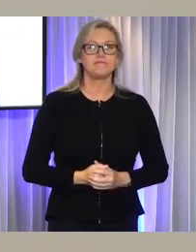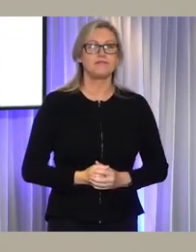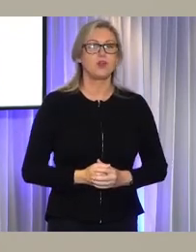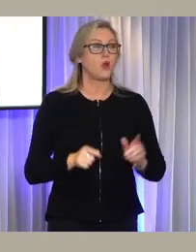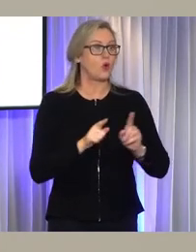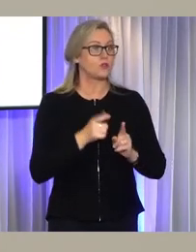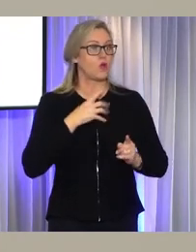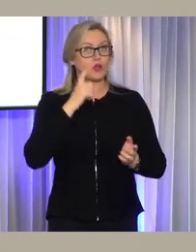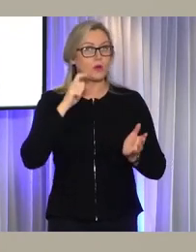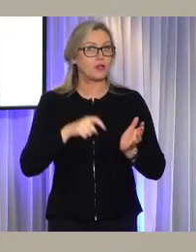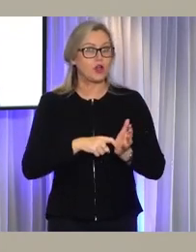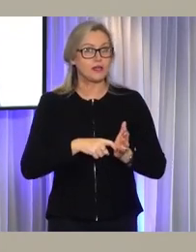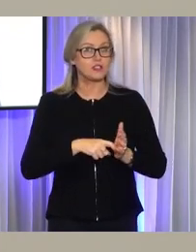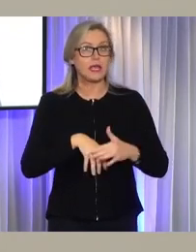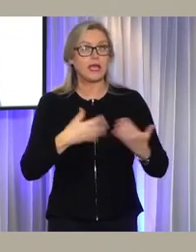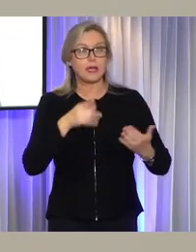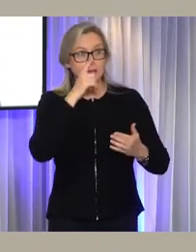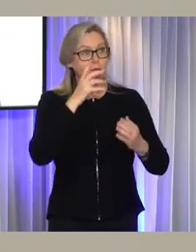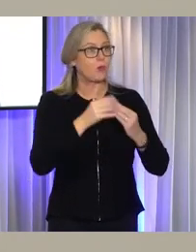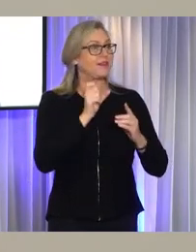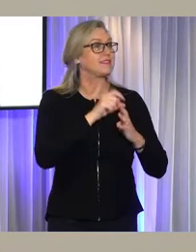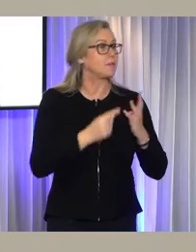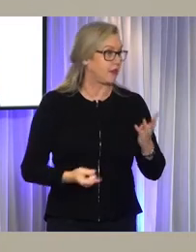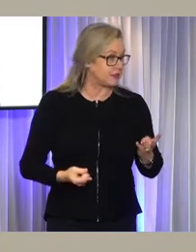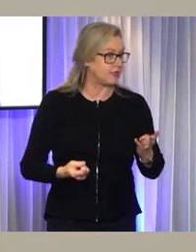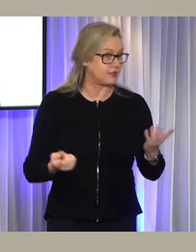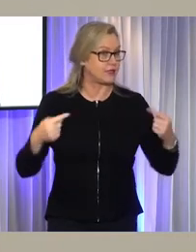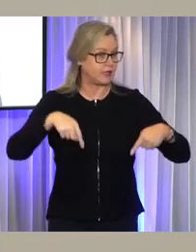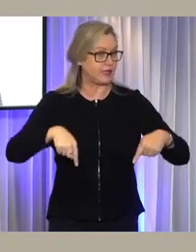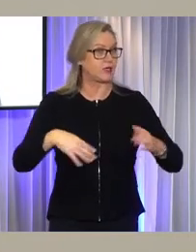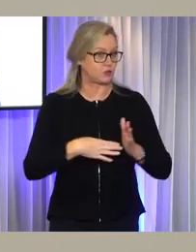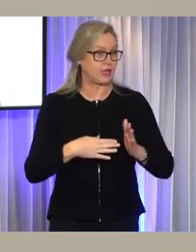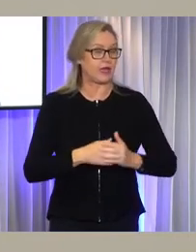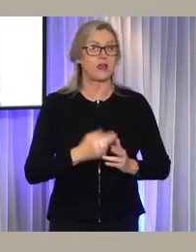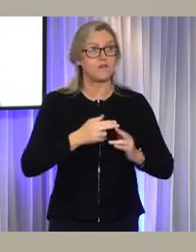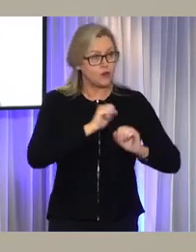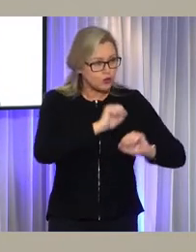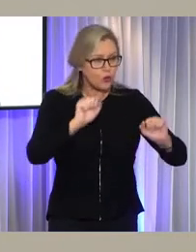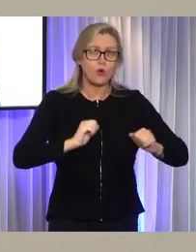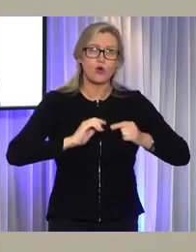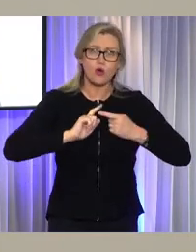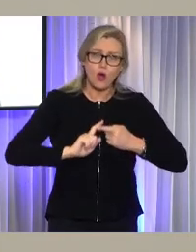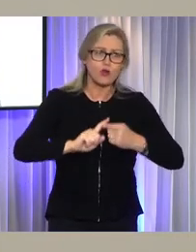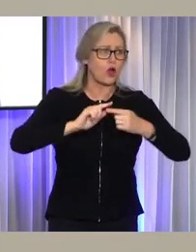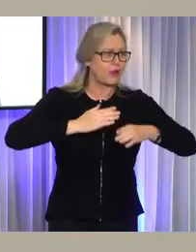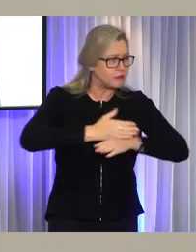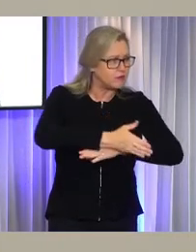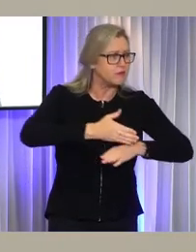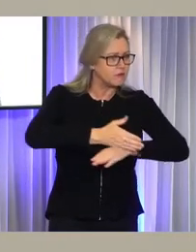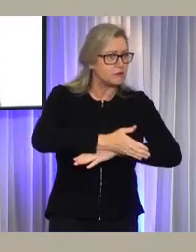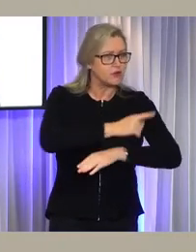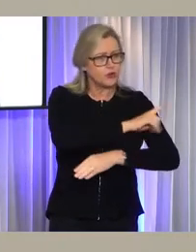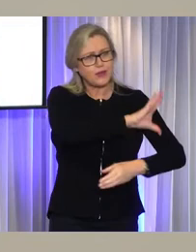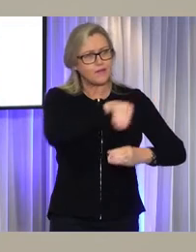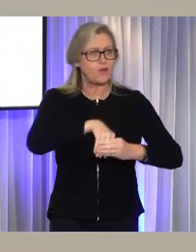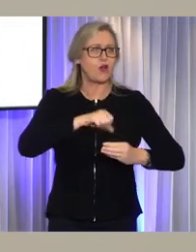acknowledge all people with disability here today for your ongoing role that you play in our community